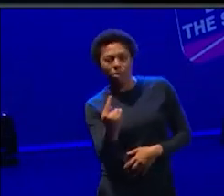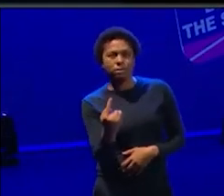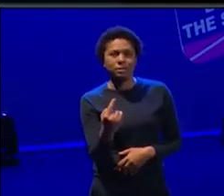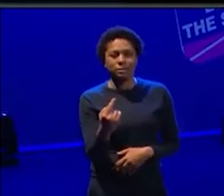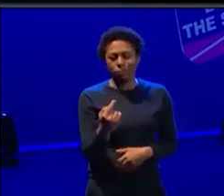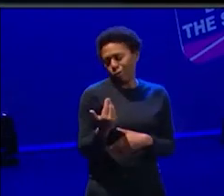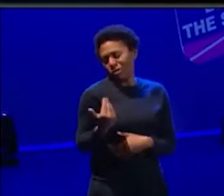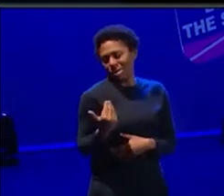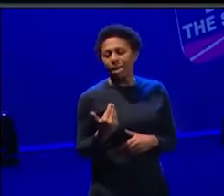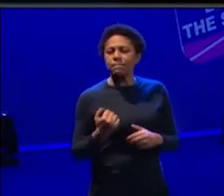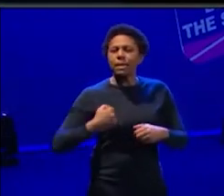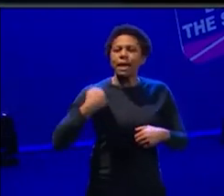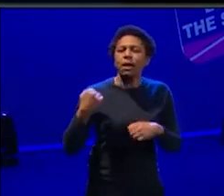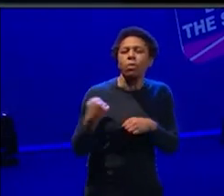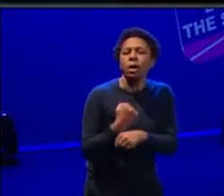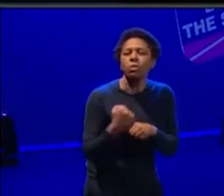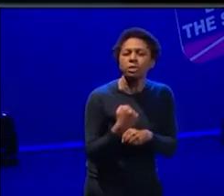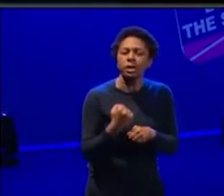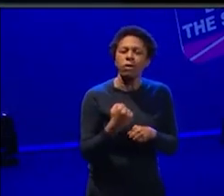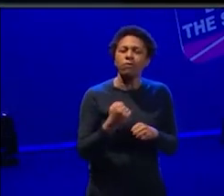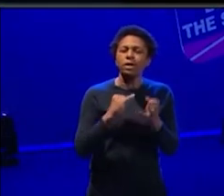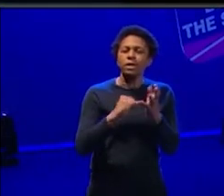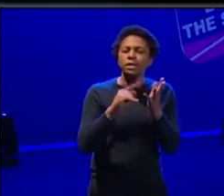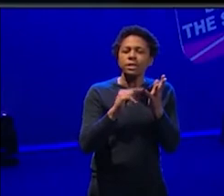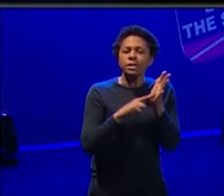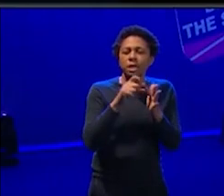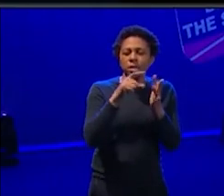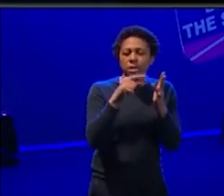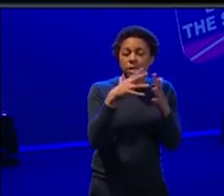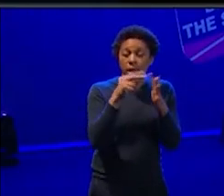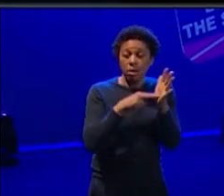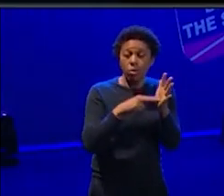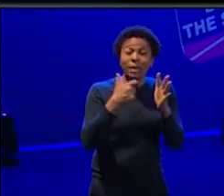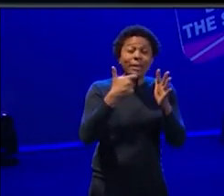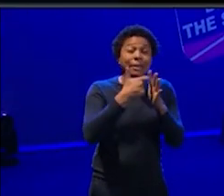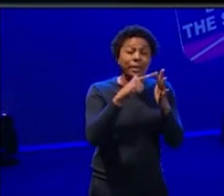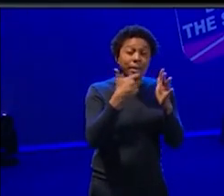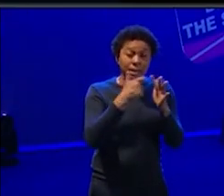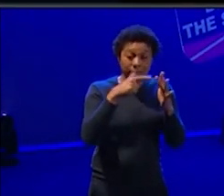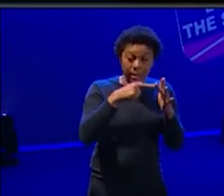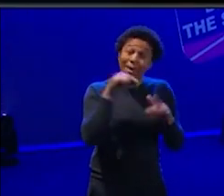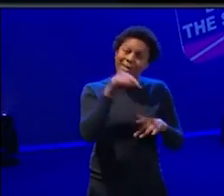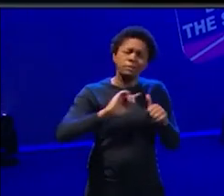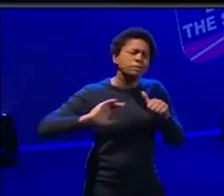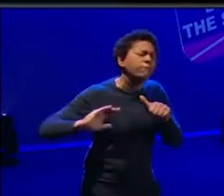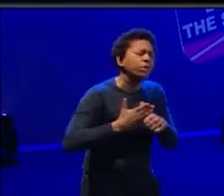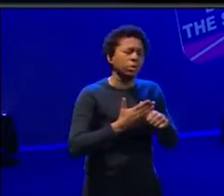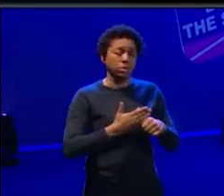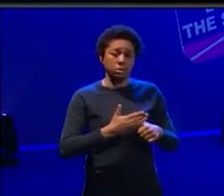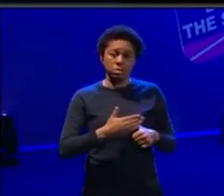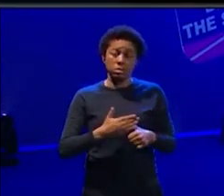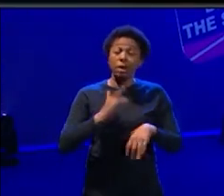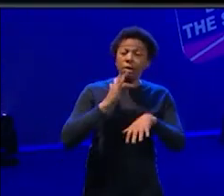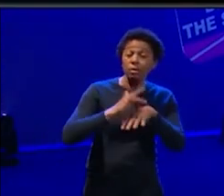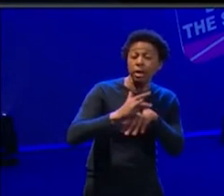be, uh, our production of Sundown Kiki, um, at Young Vic Theatre because, um, it's the first ever, um,